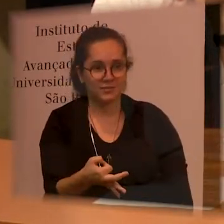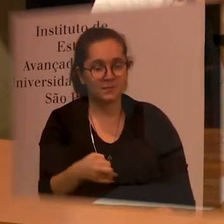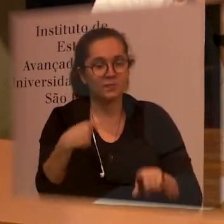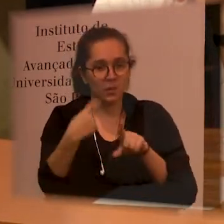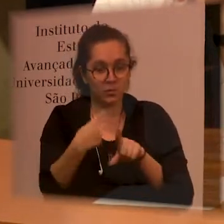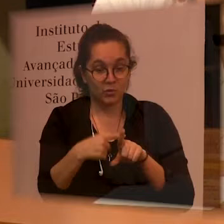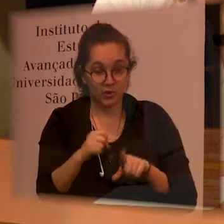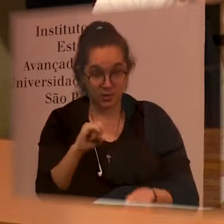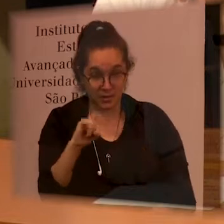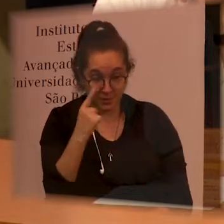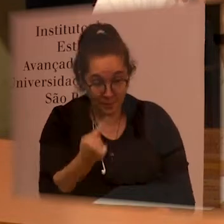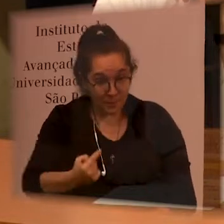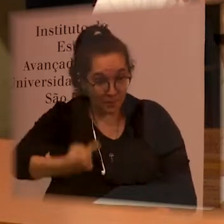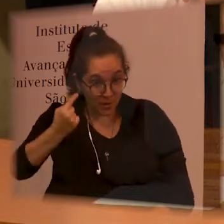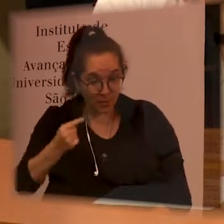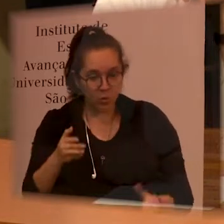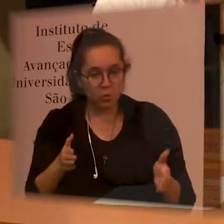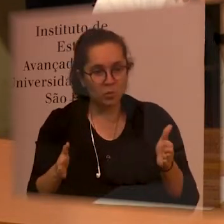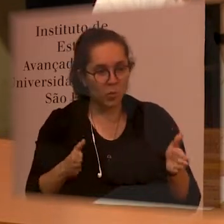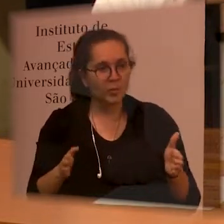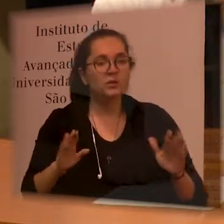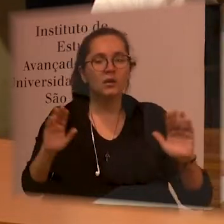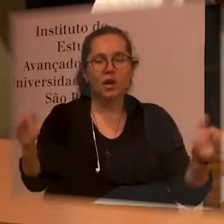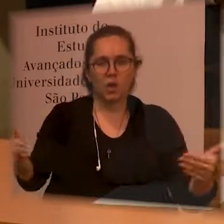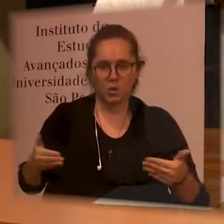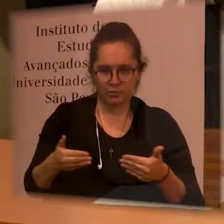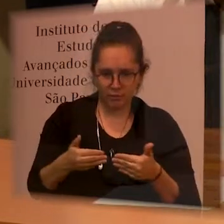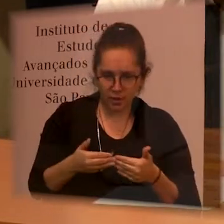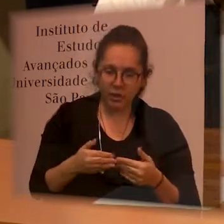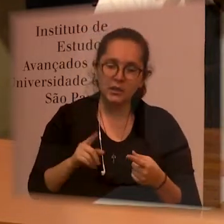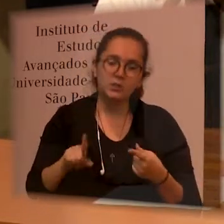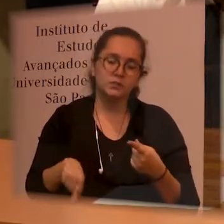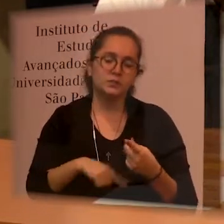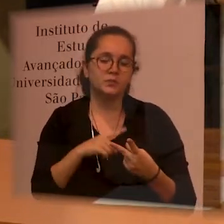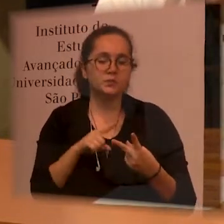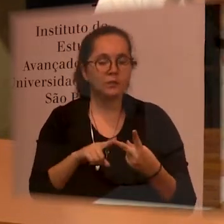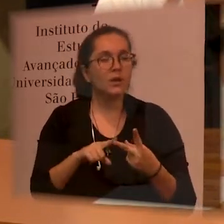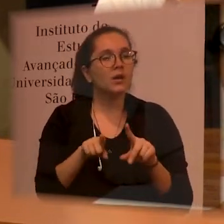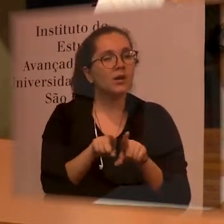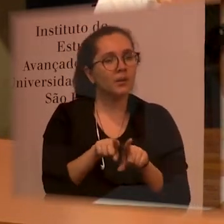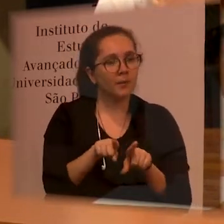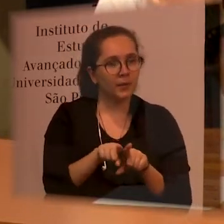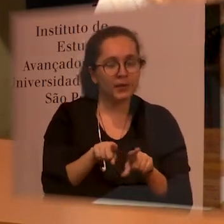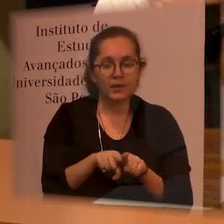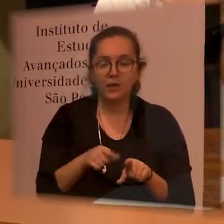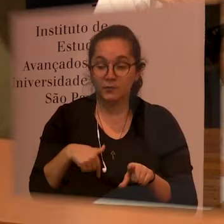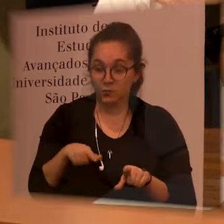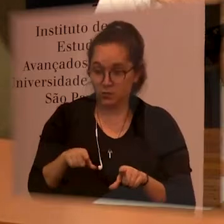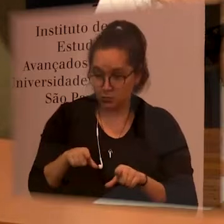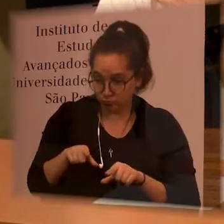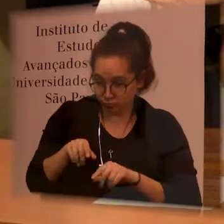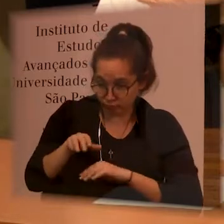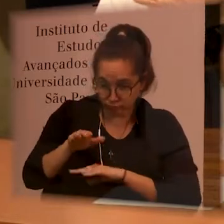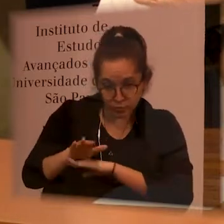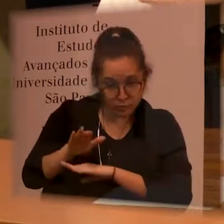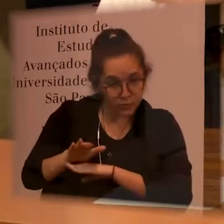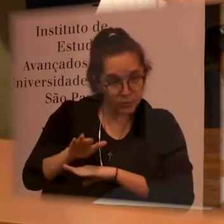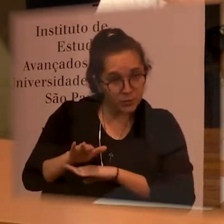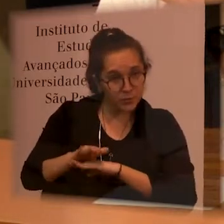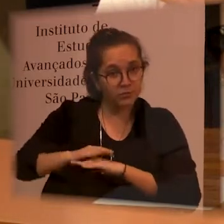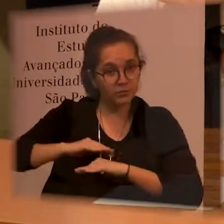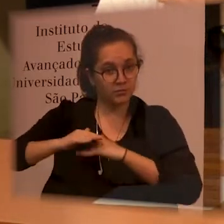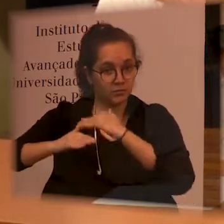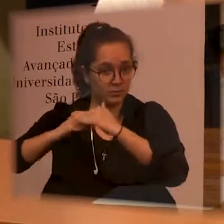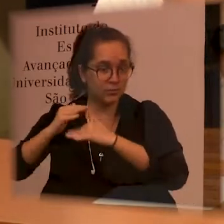very first step of welcoming people with disabilities and providing them with good